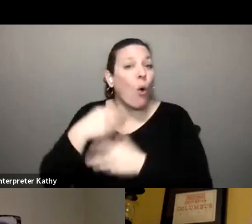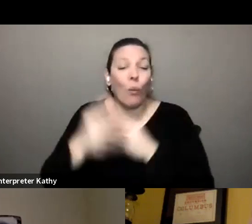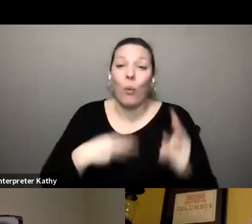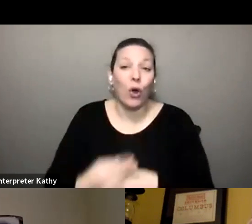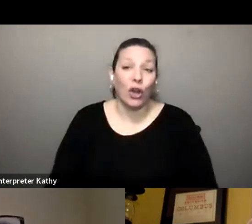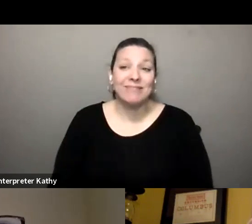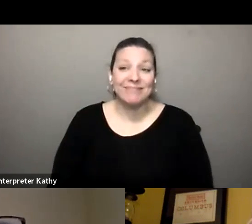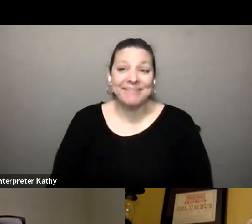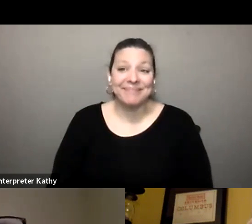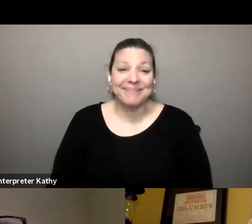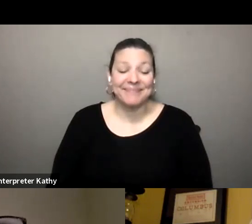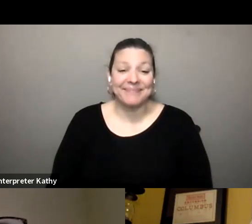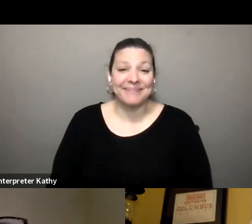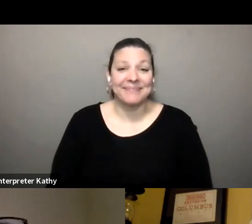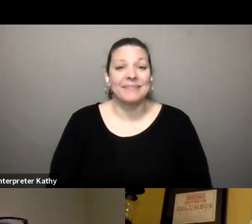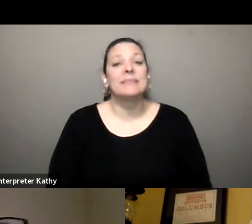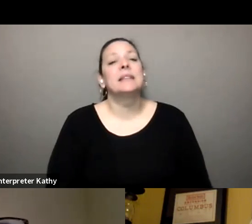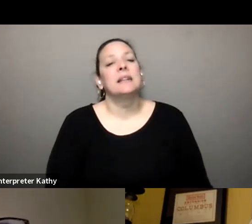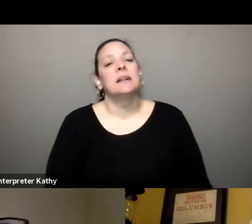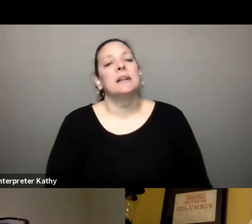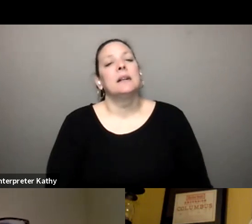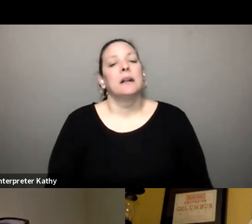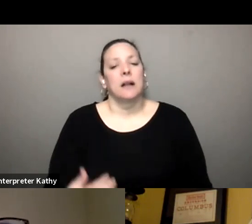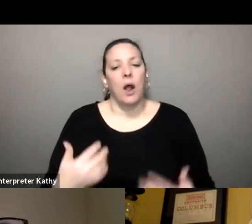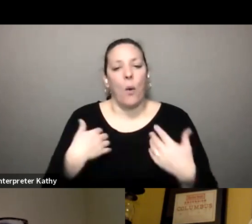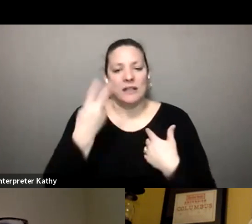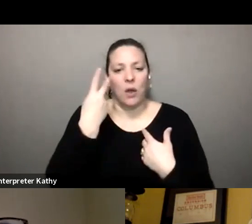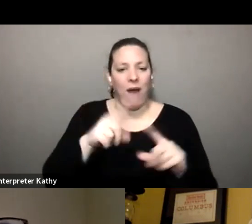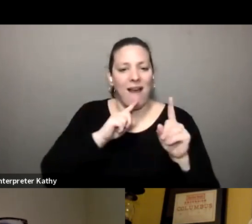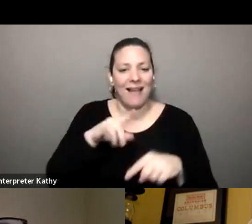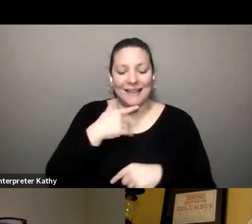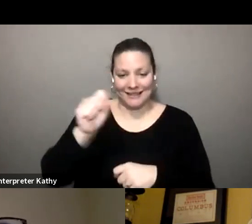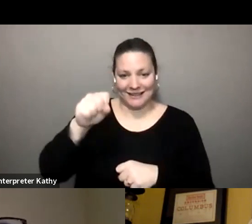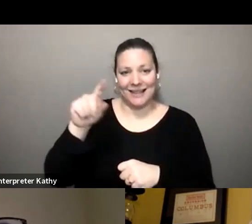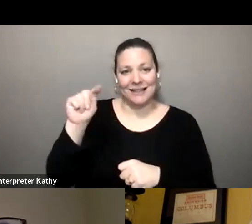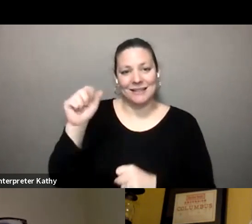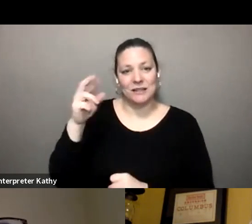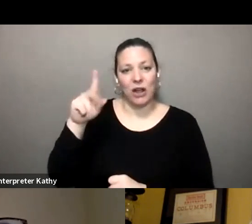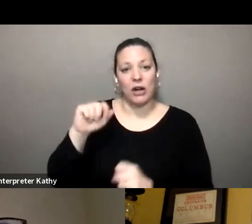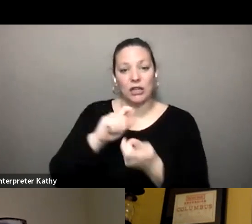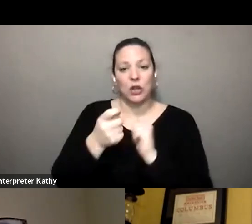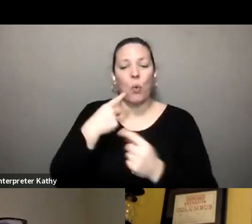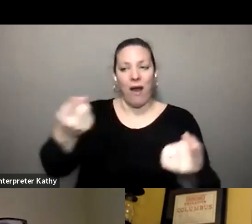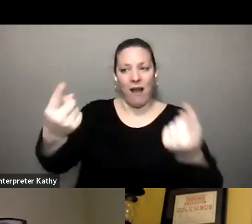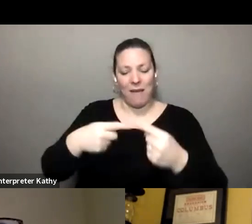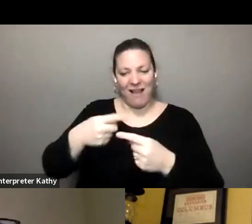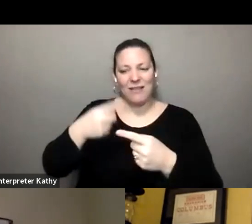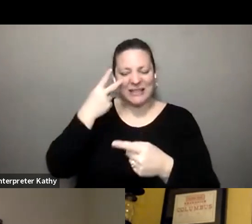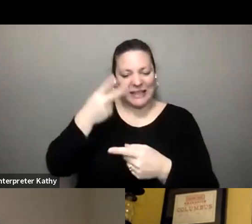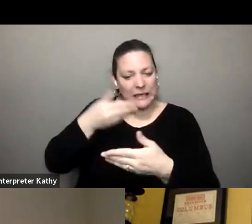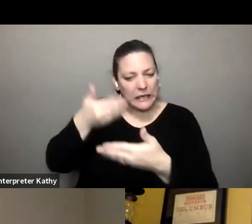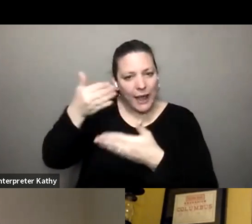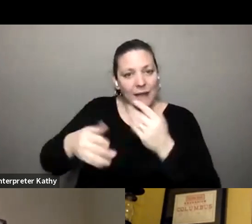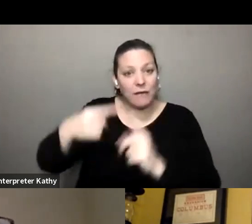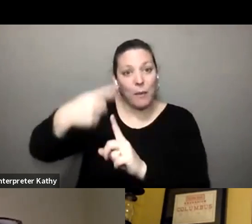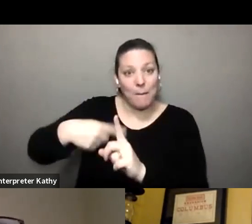and we did get an answer that yes tarta changes are coming at the end of this month um and they are